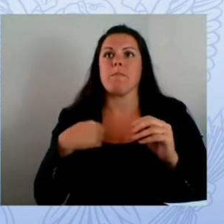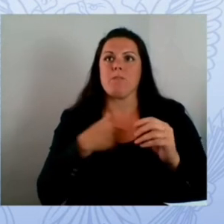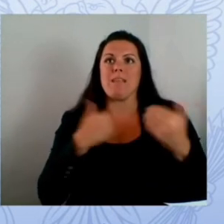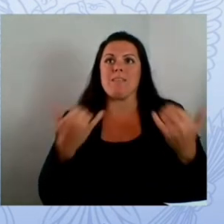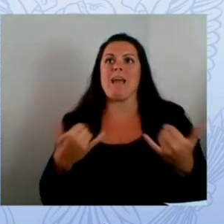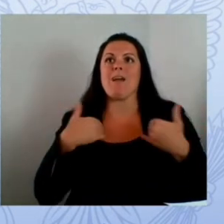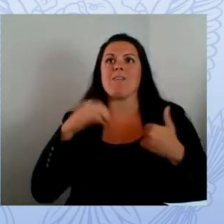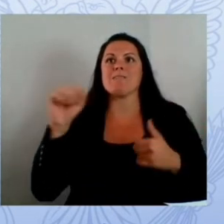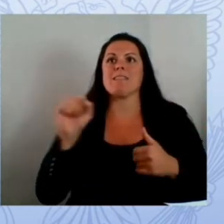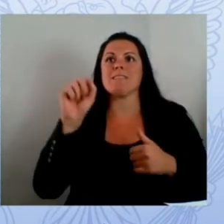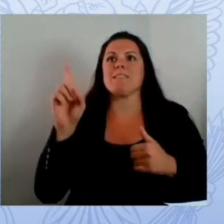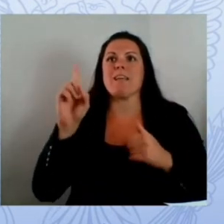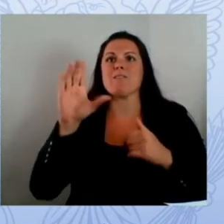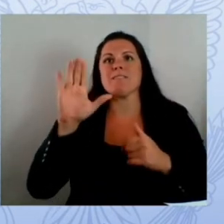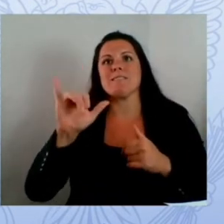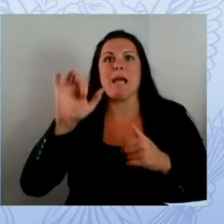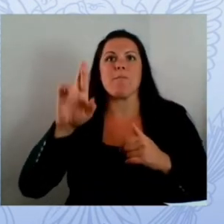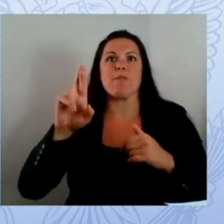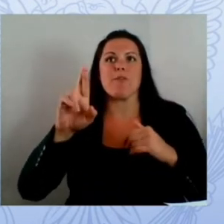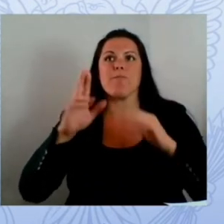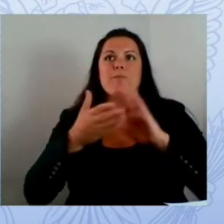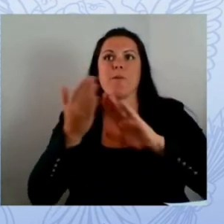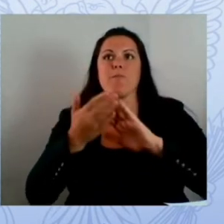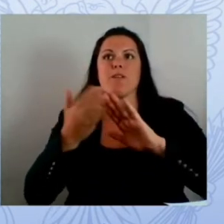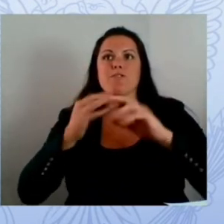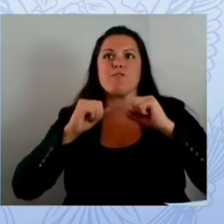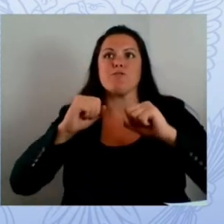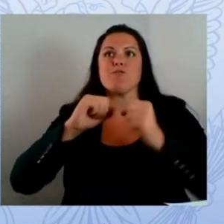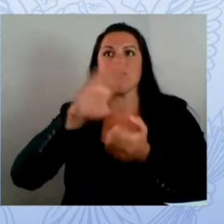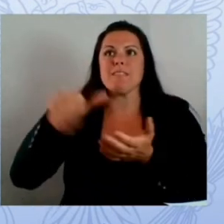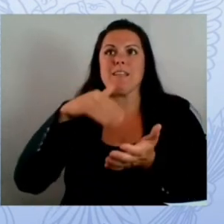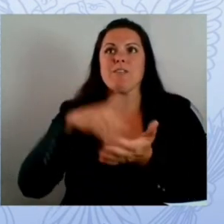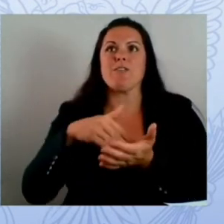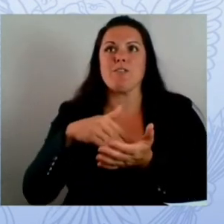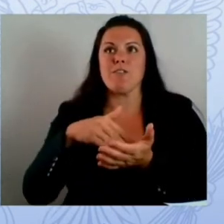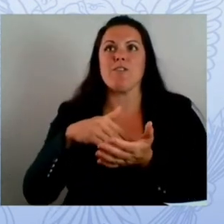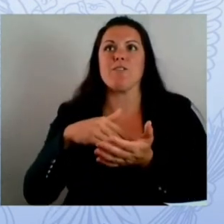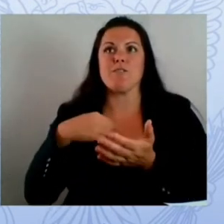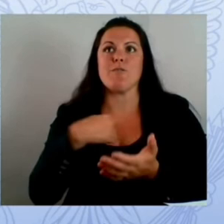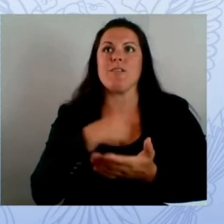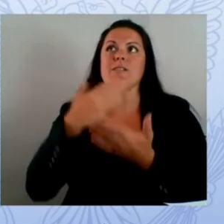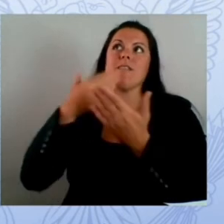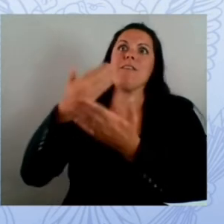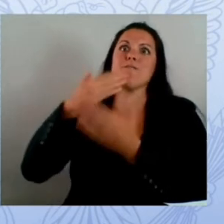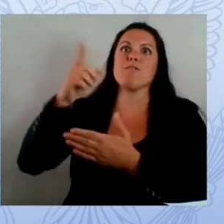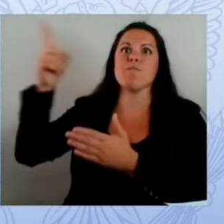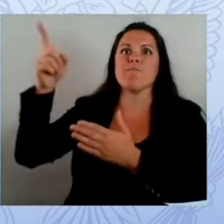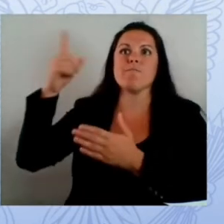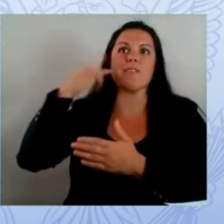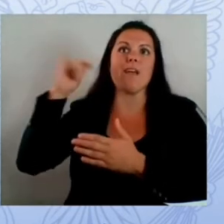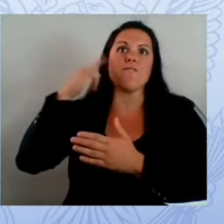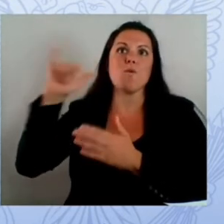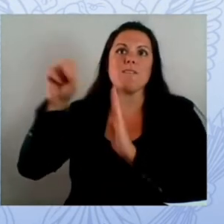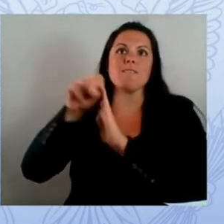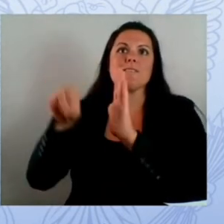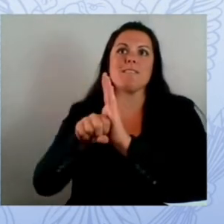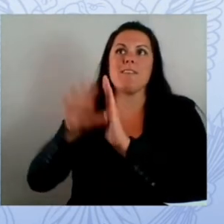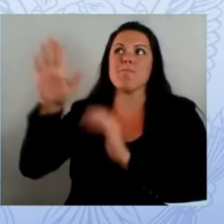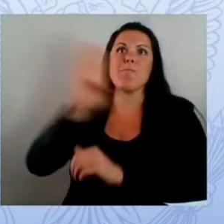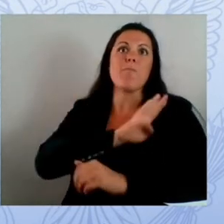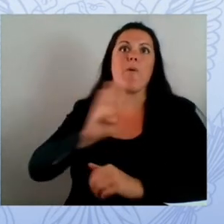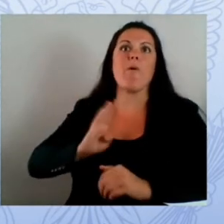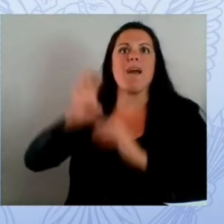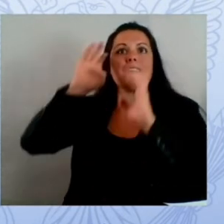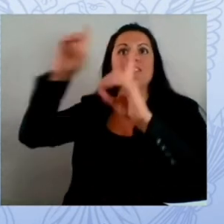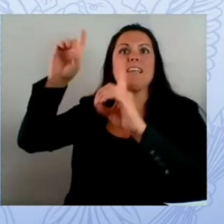very thankful to have a superintendent and a board of education that's allocating the funding for these initiatives in fact i would say this is a call to all administrators out there